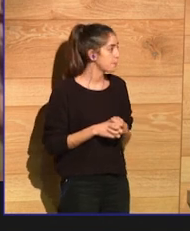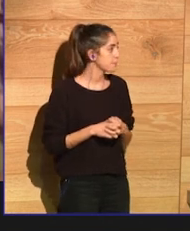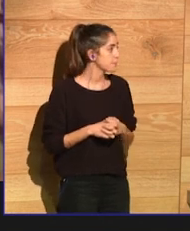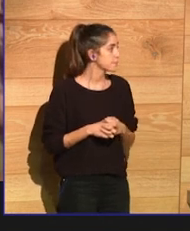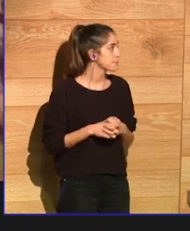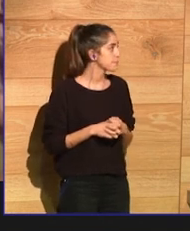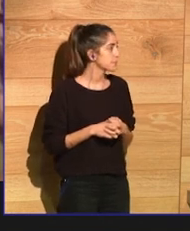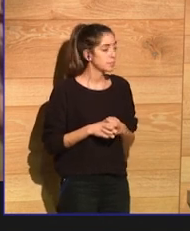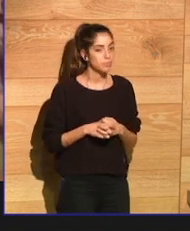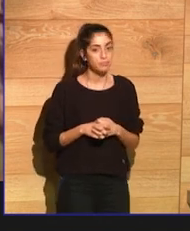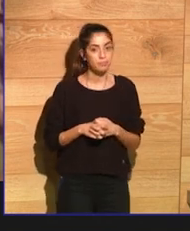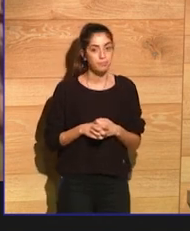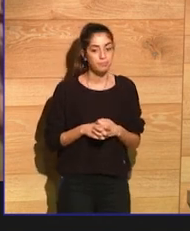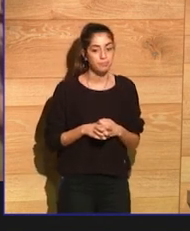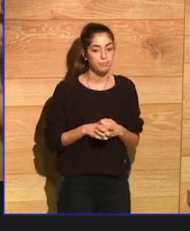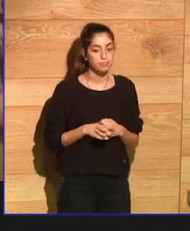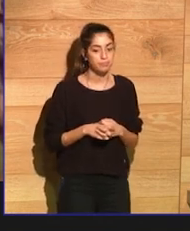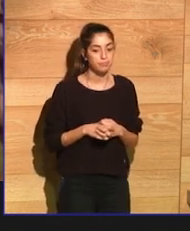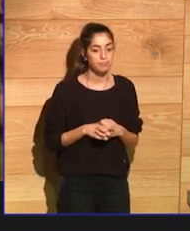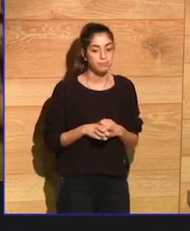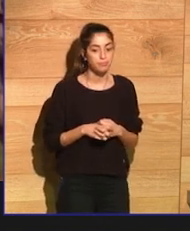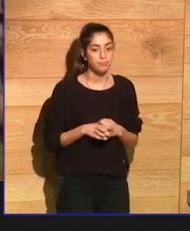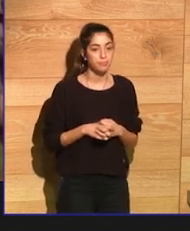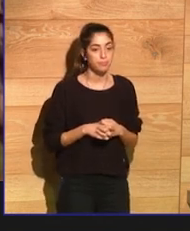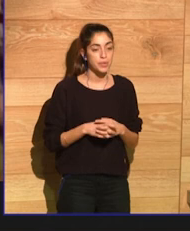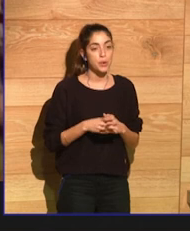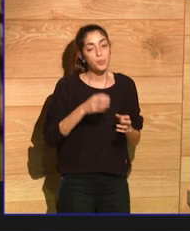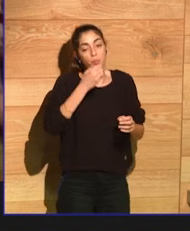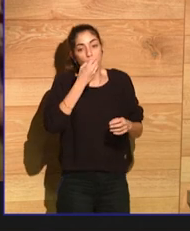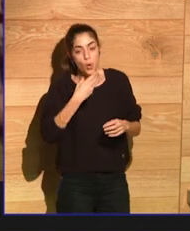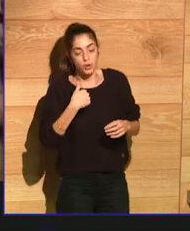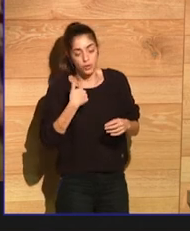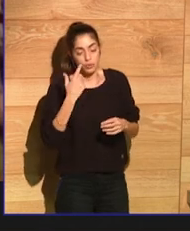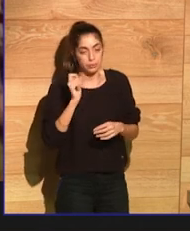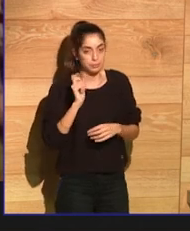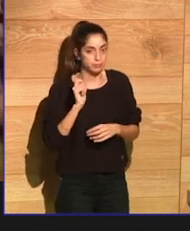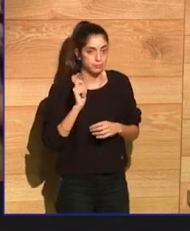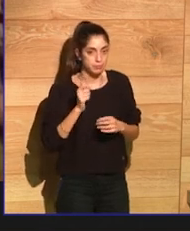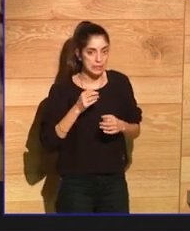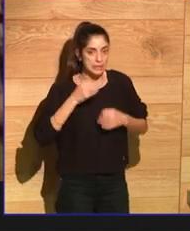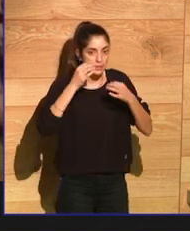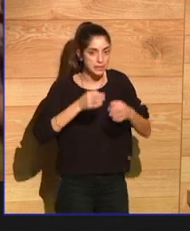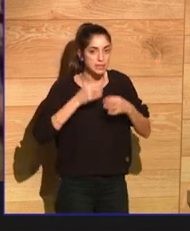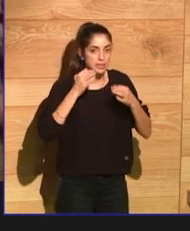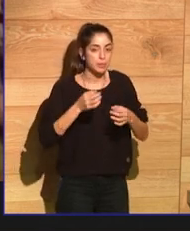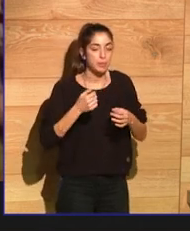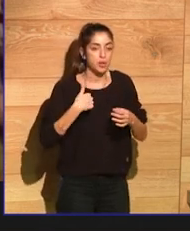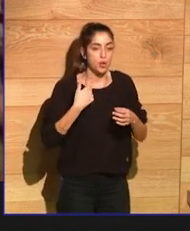You know, I would always go back to the reason why I started writing myself